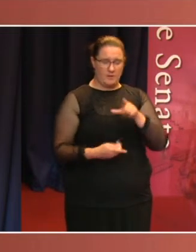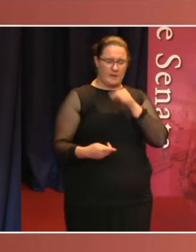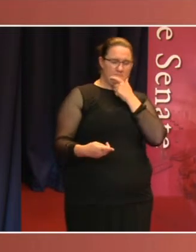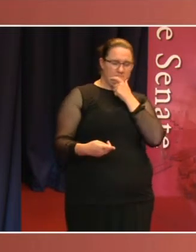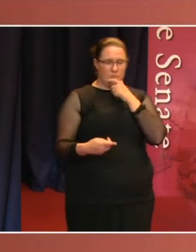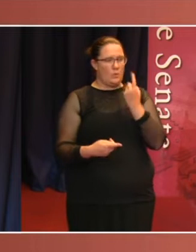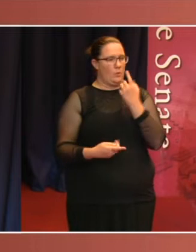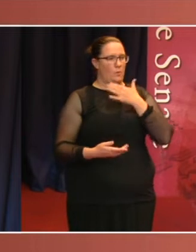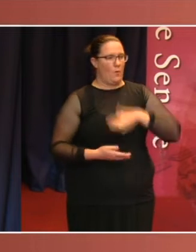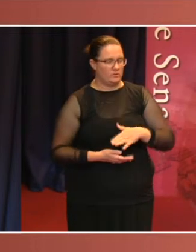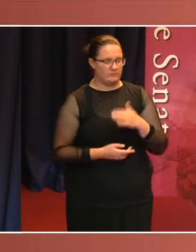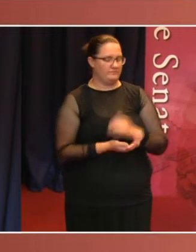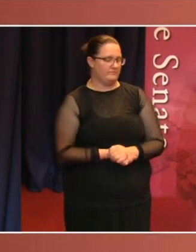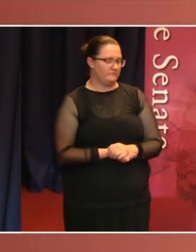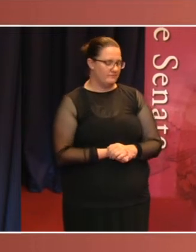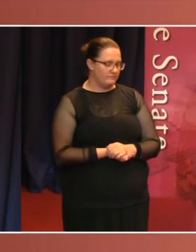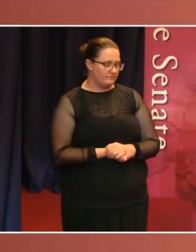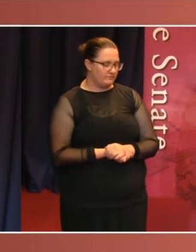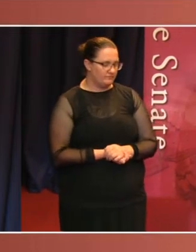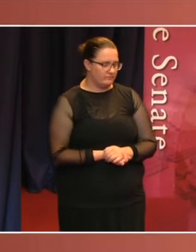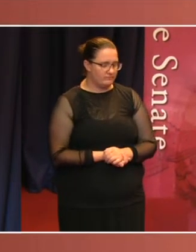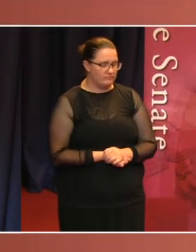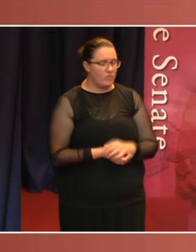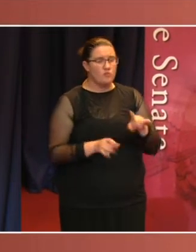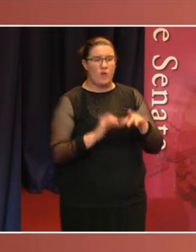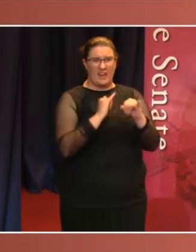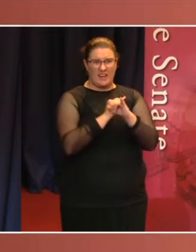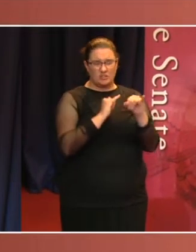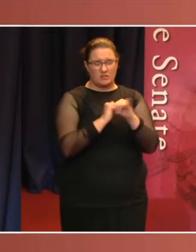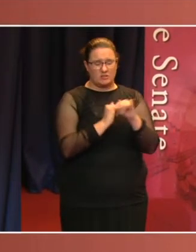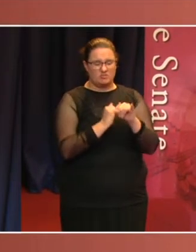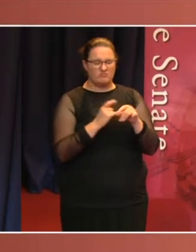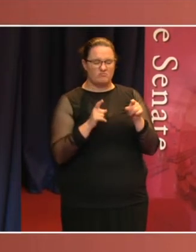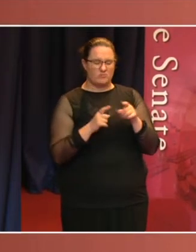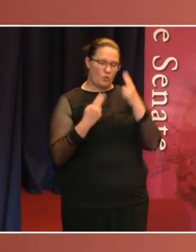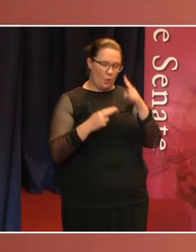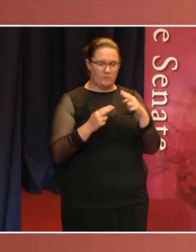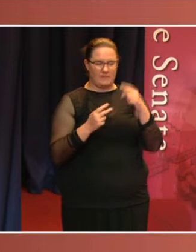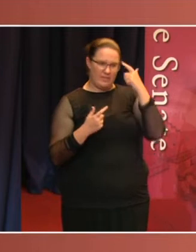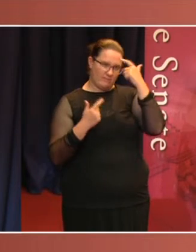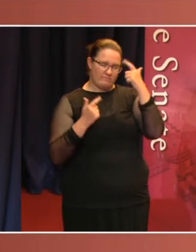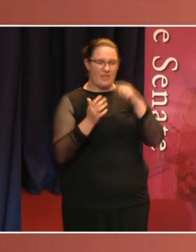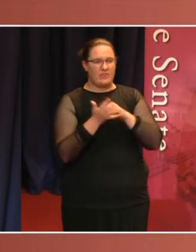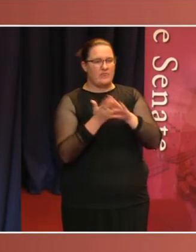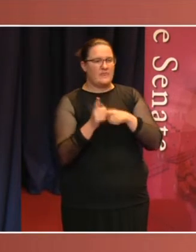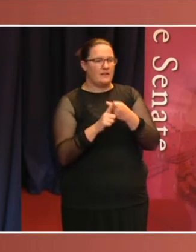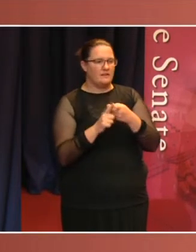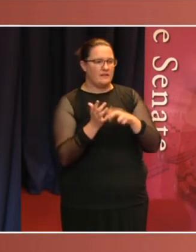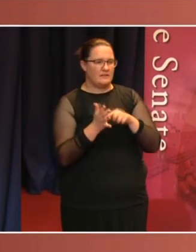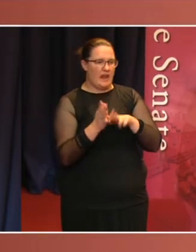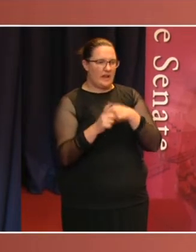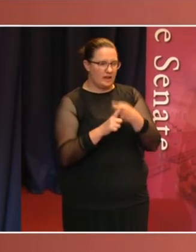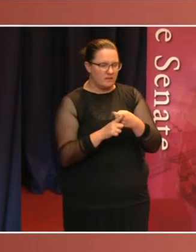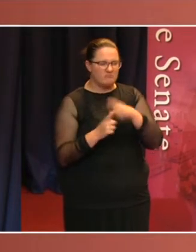most influential public policy think tanks. We employ about 30 or 40 people with a keen interest in